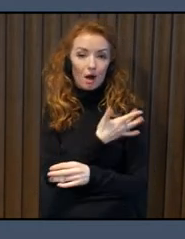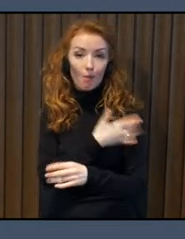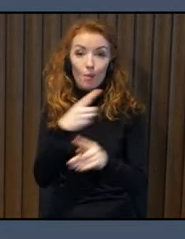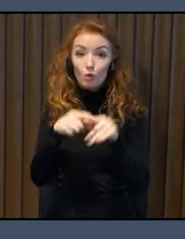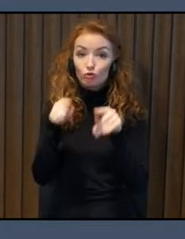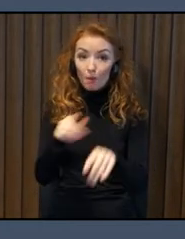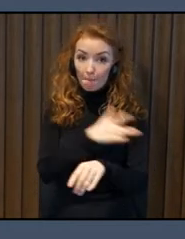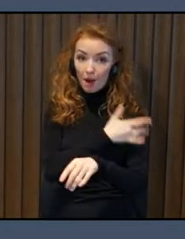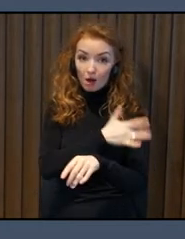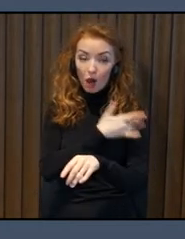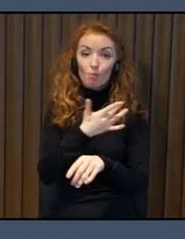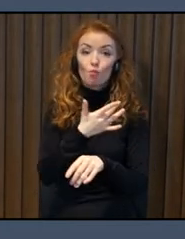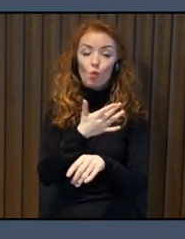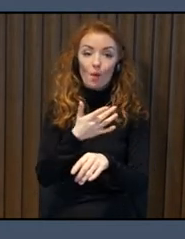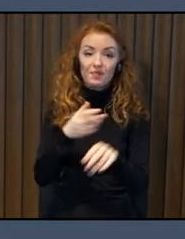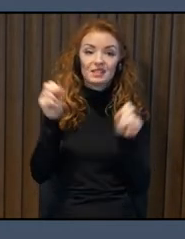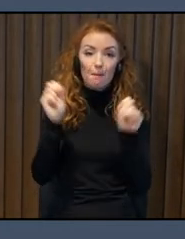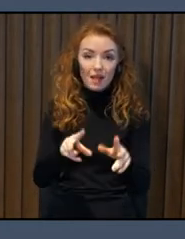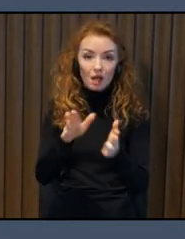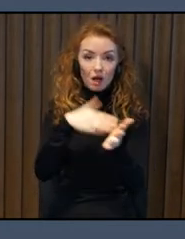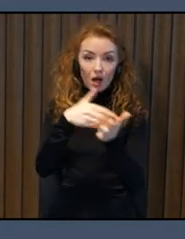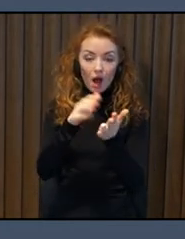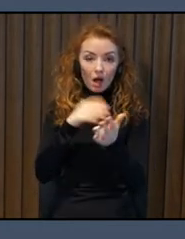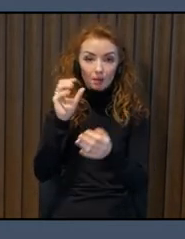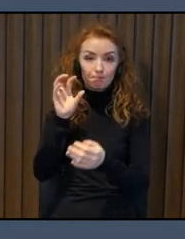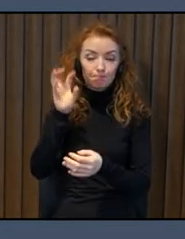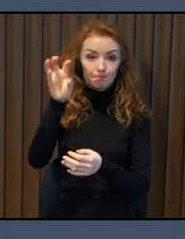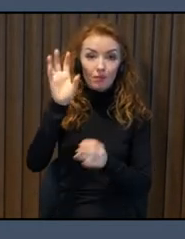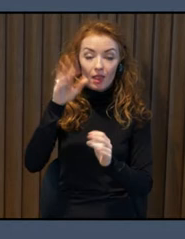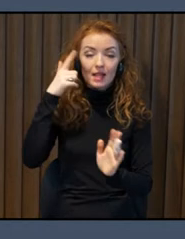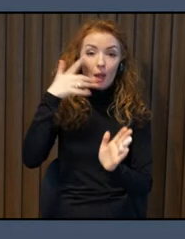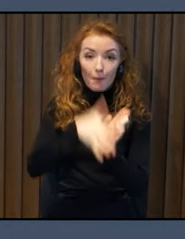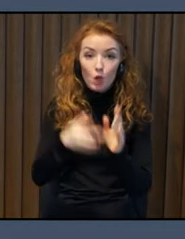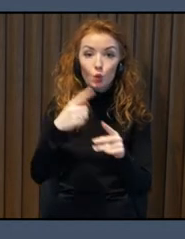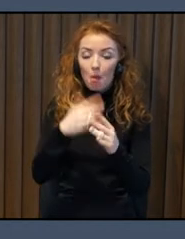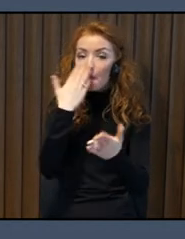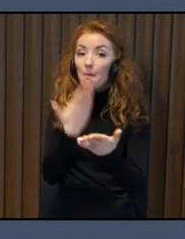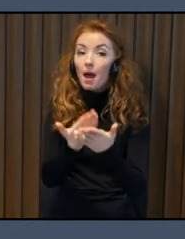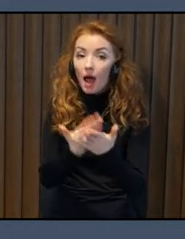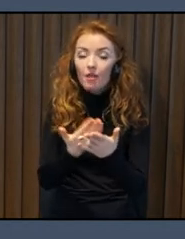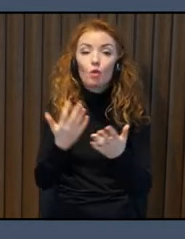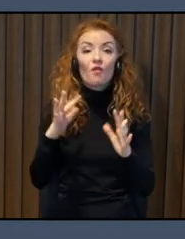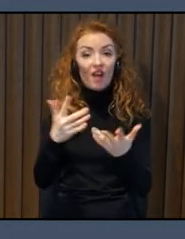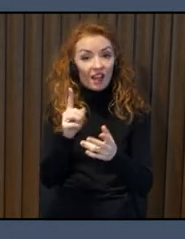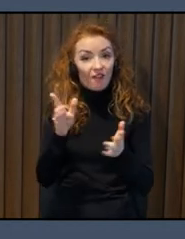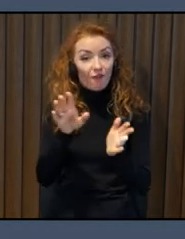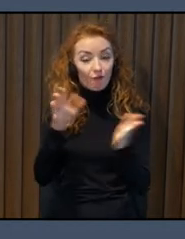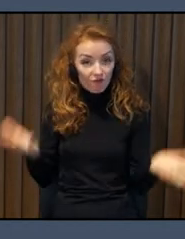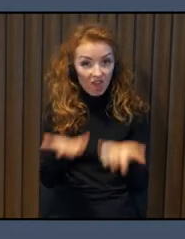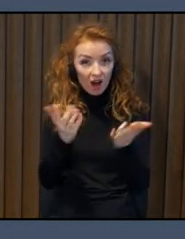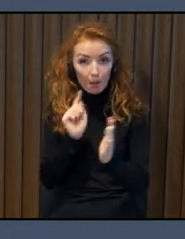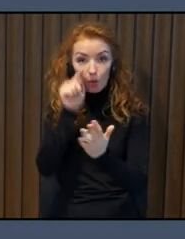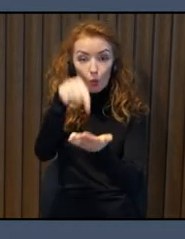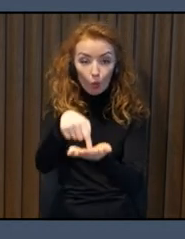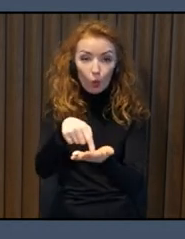they are. And the purpose of this is for people to be informed already from home about the different sites and thereby